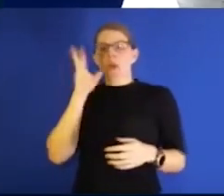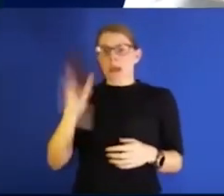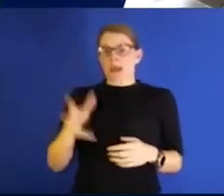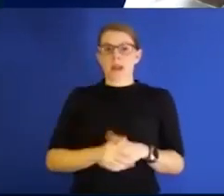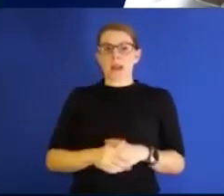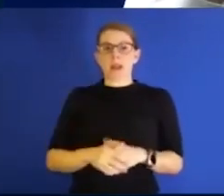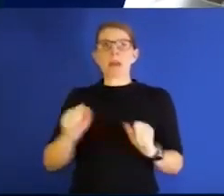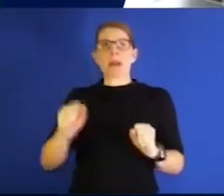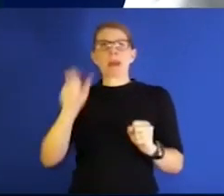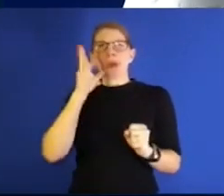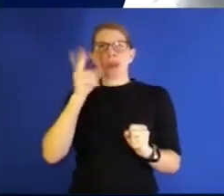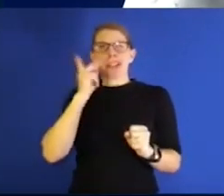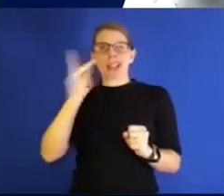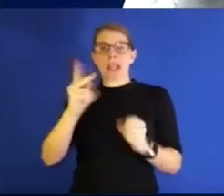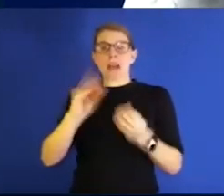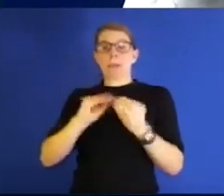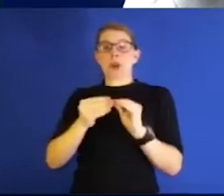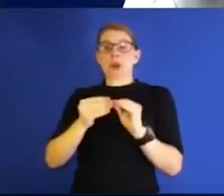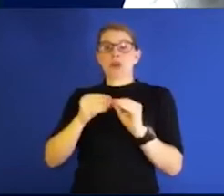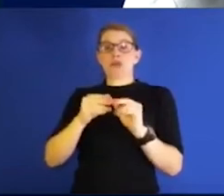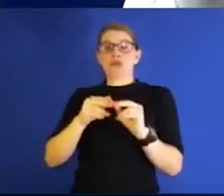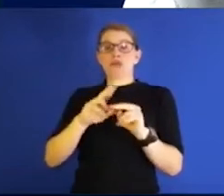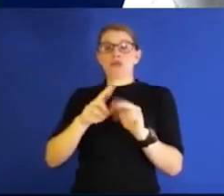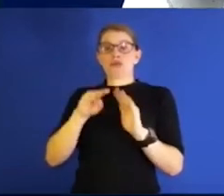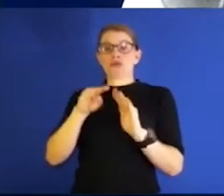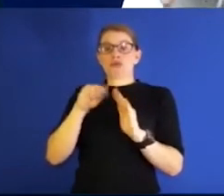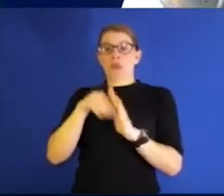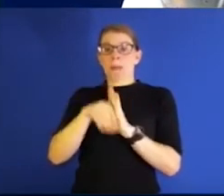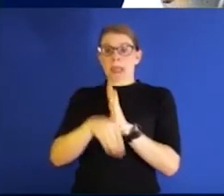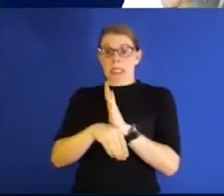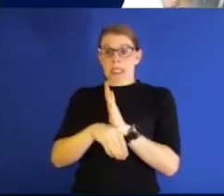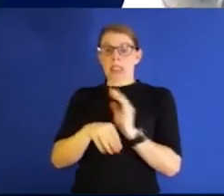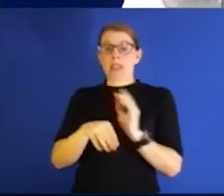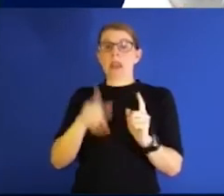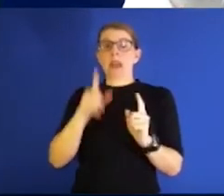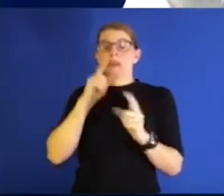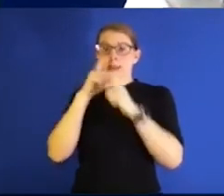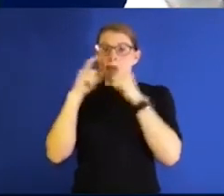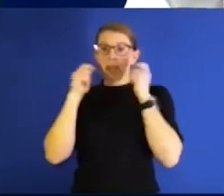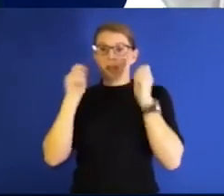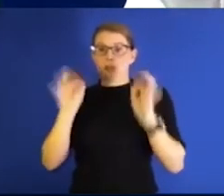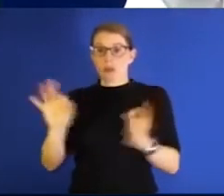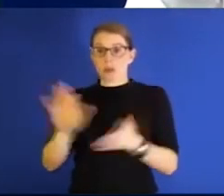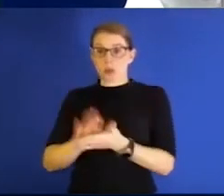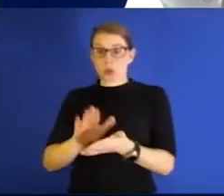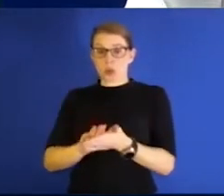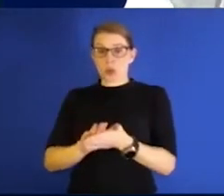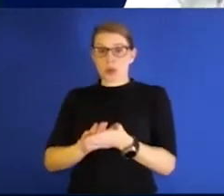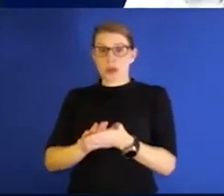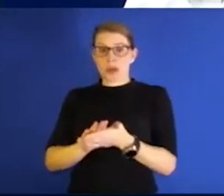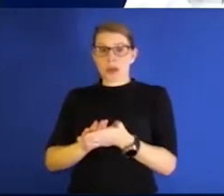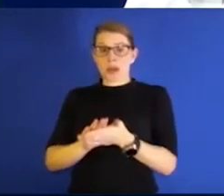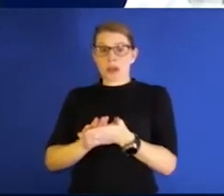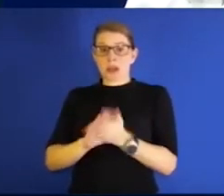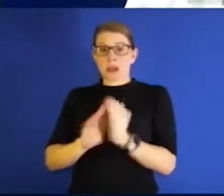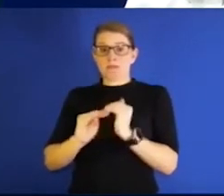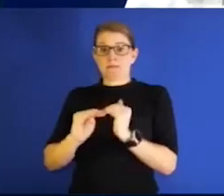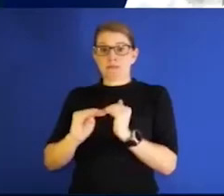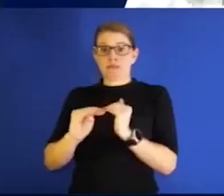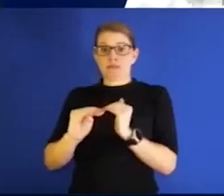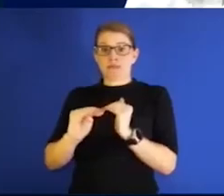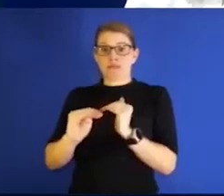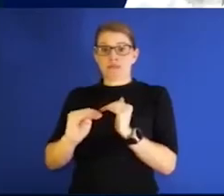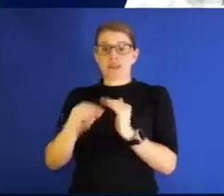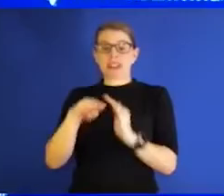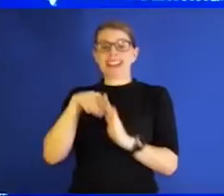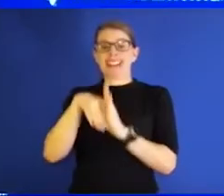overall numbers are dropping, I think they'll continue to drop. I think that as masks come off in schools, the decline is probably going to flatten out a little. Yeah,